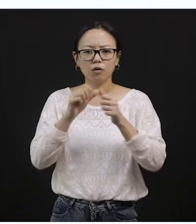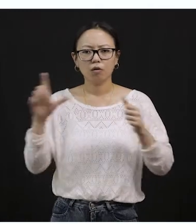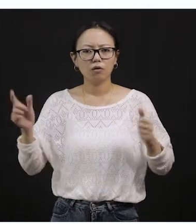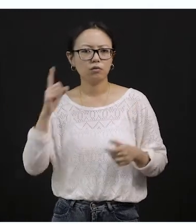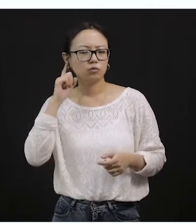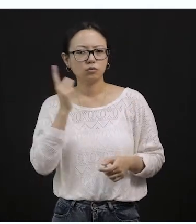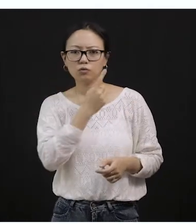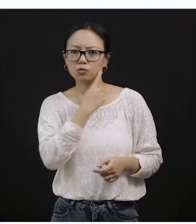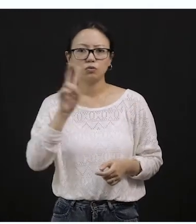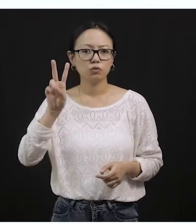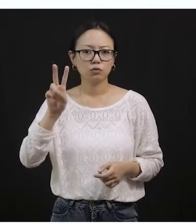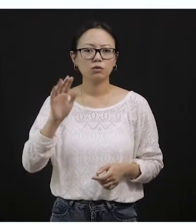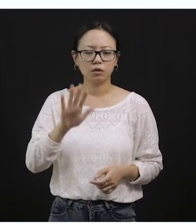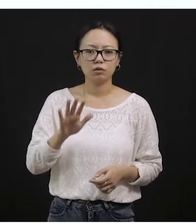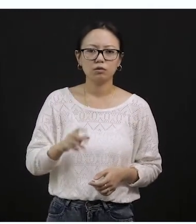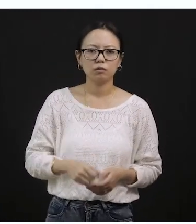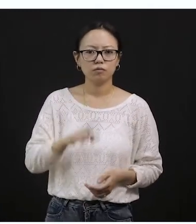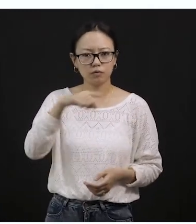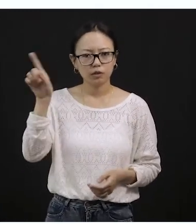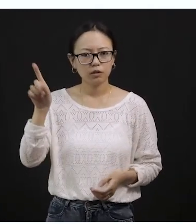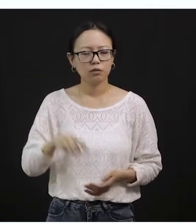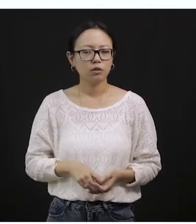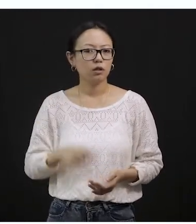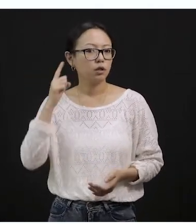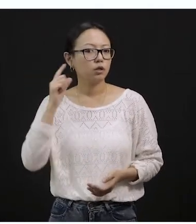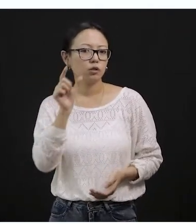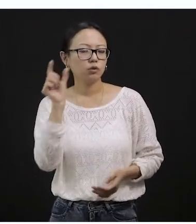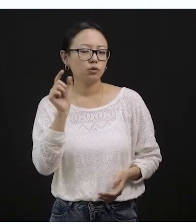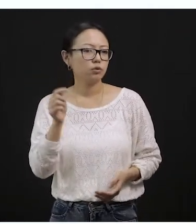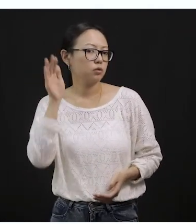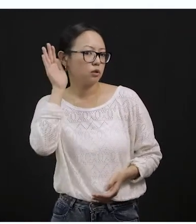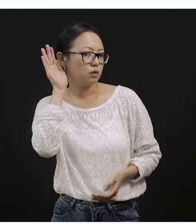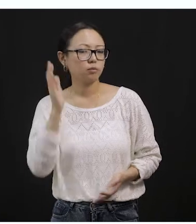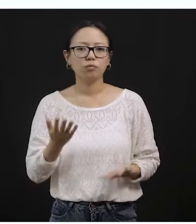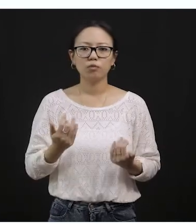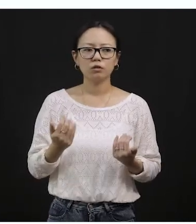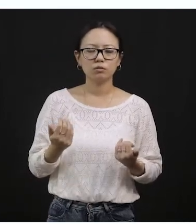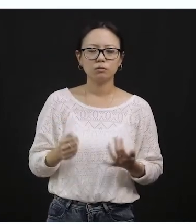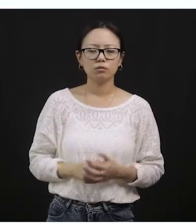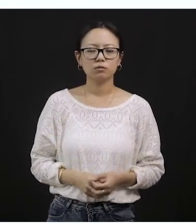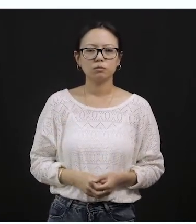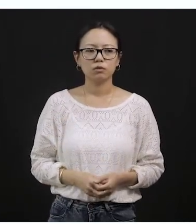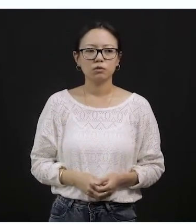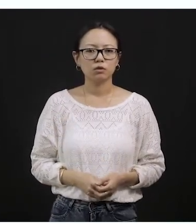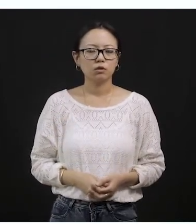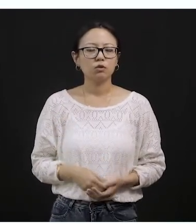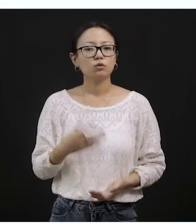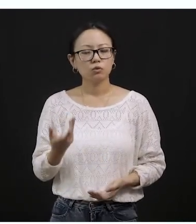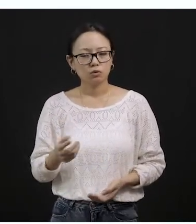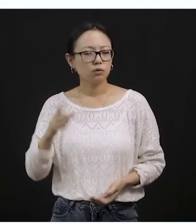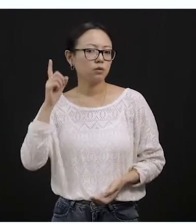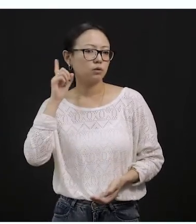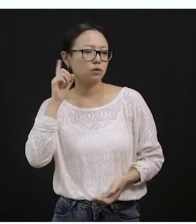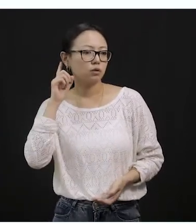we, with the help of our ears, we're able to listen and we're able to hear. So our ears is the sense